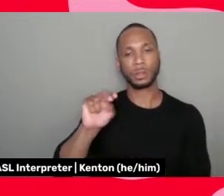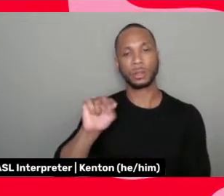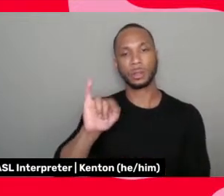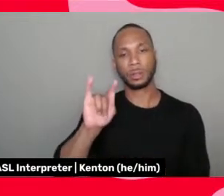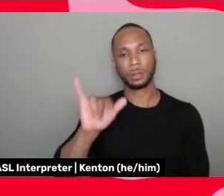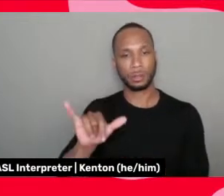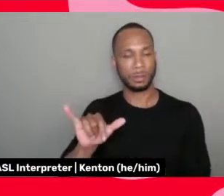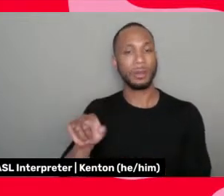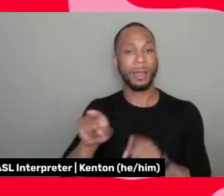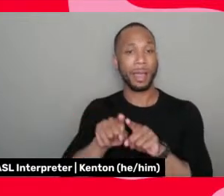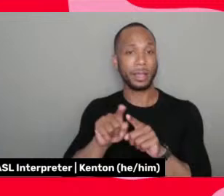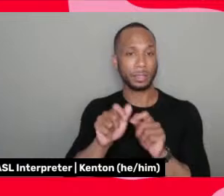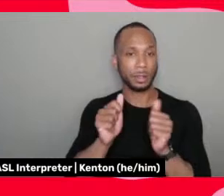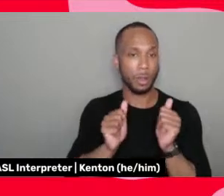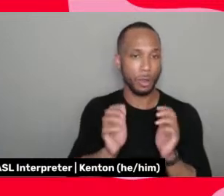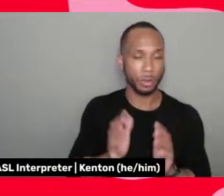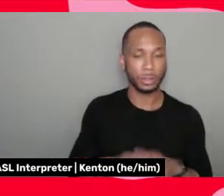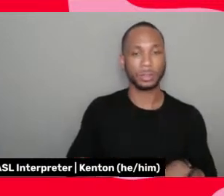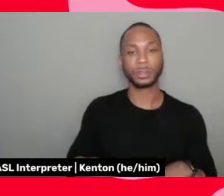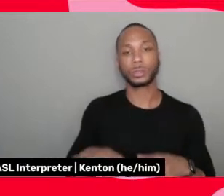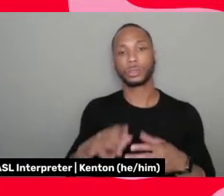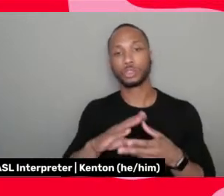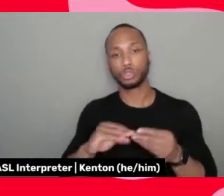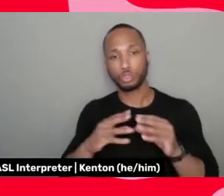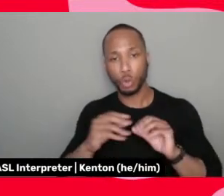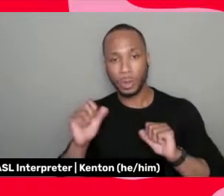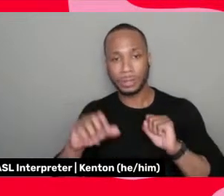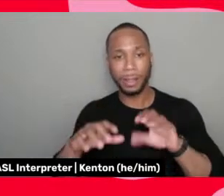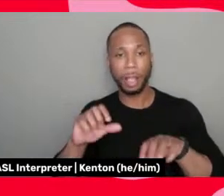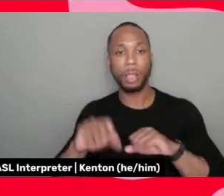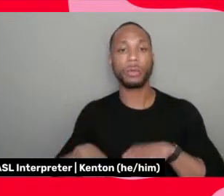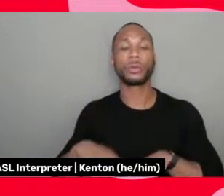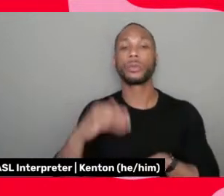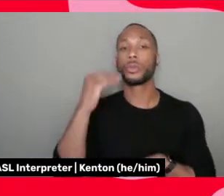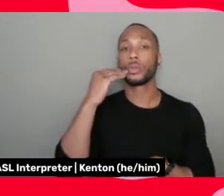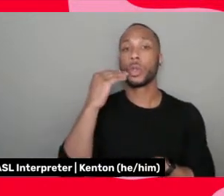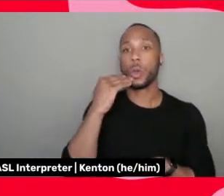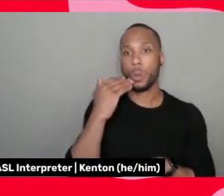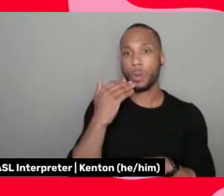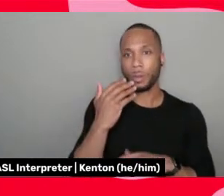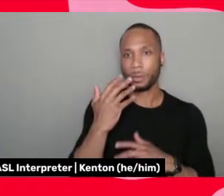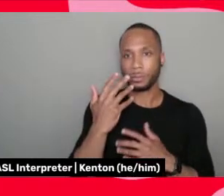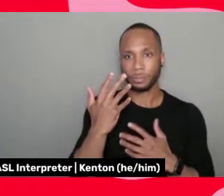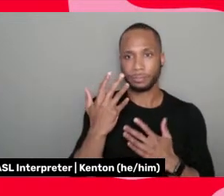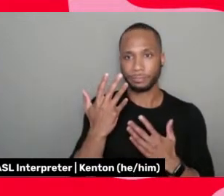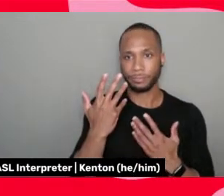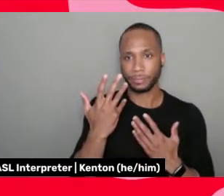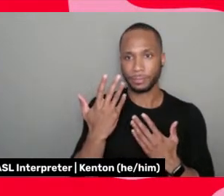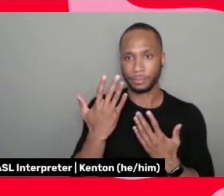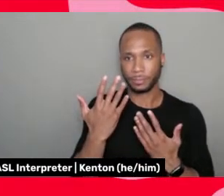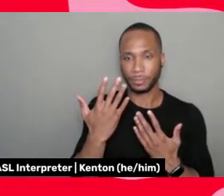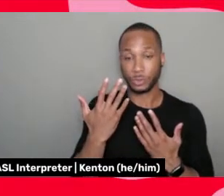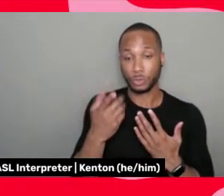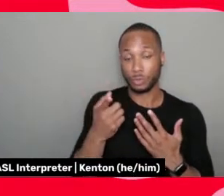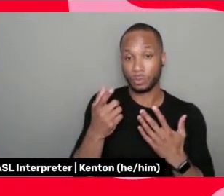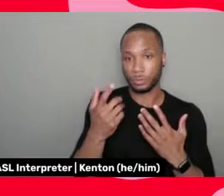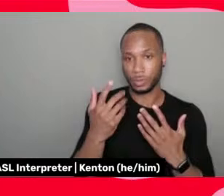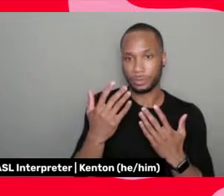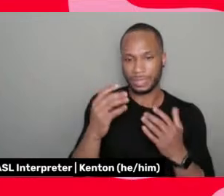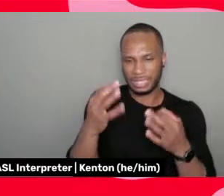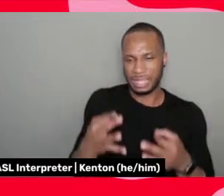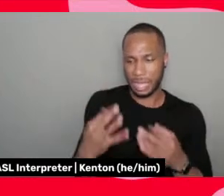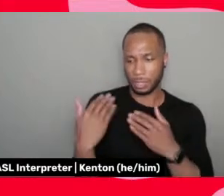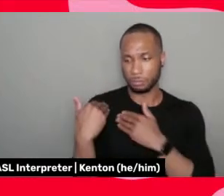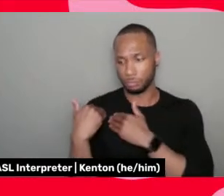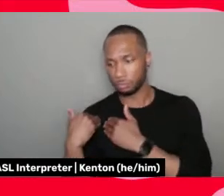as a storyteller, um, knowing the weight that you, that you can choose to carry knowing that